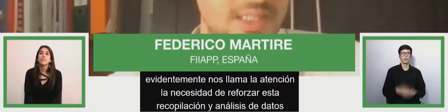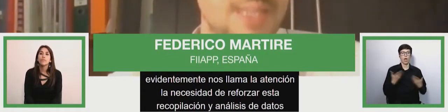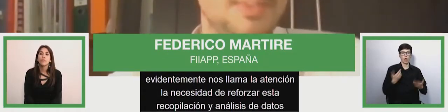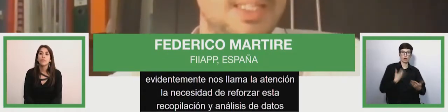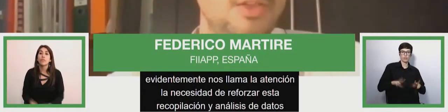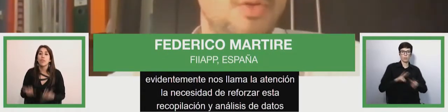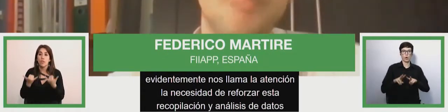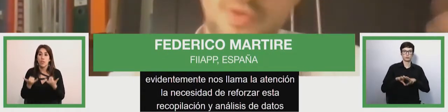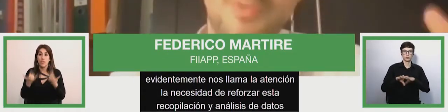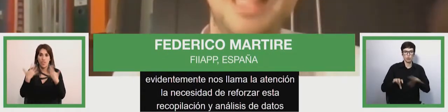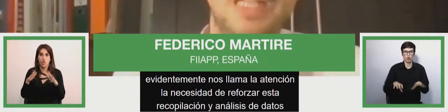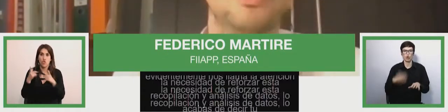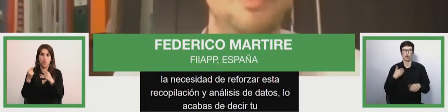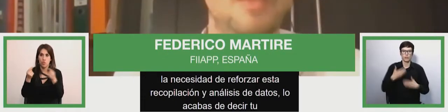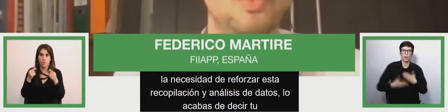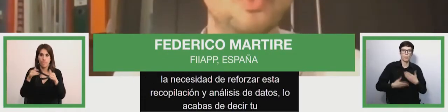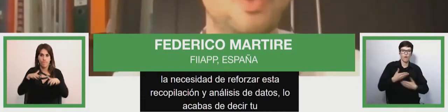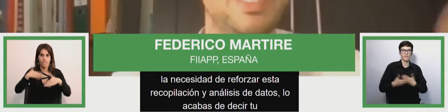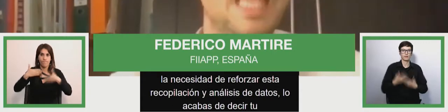Thank